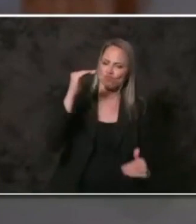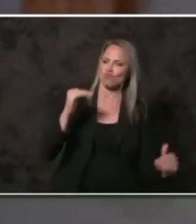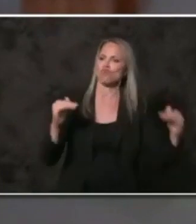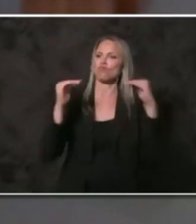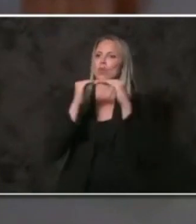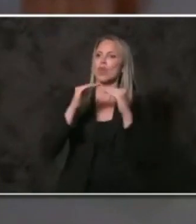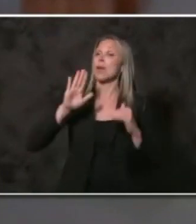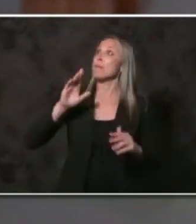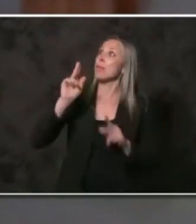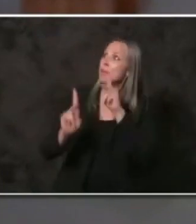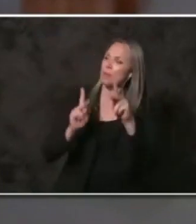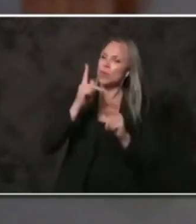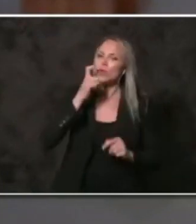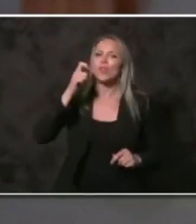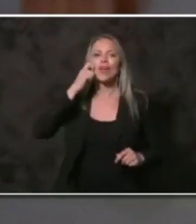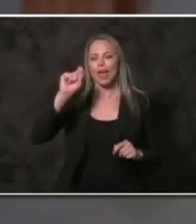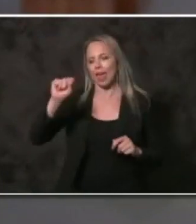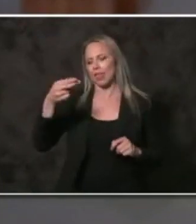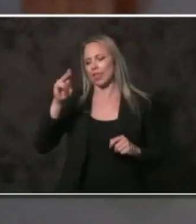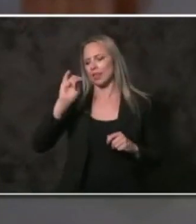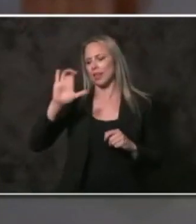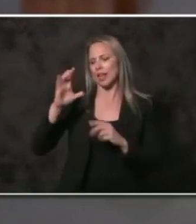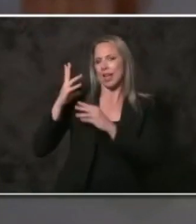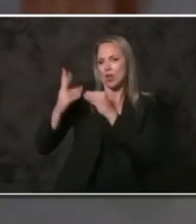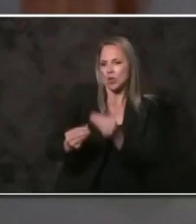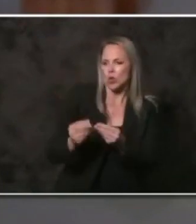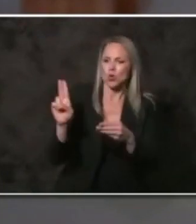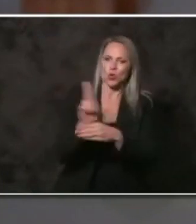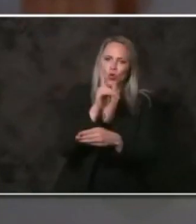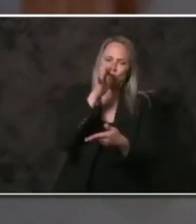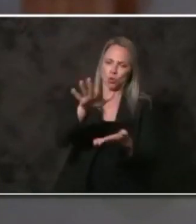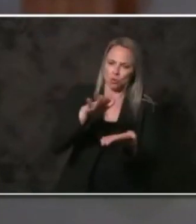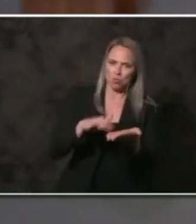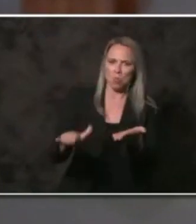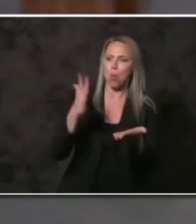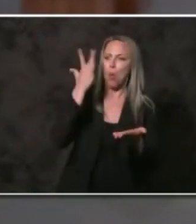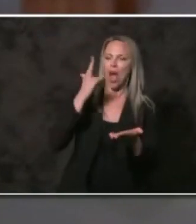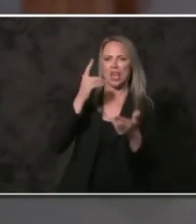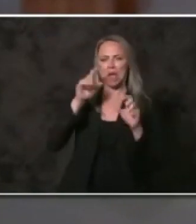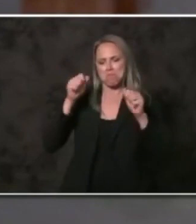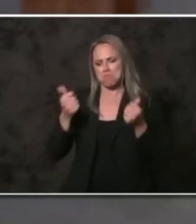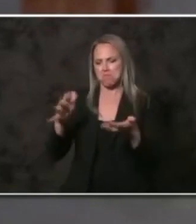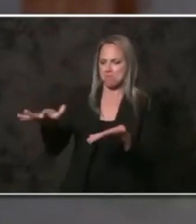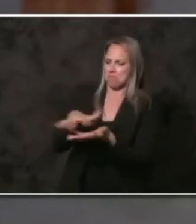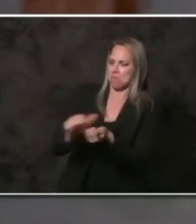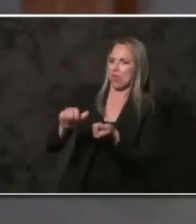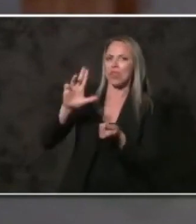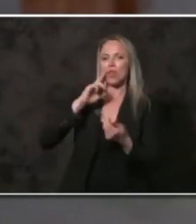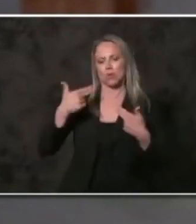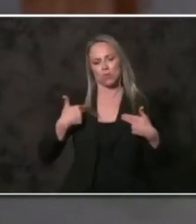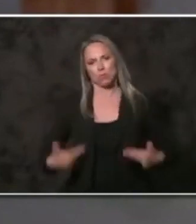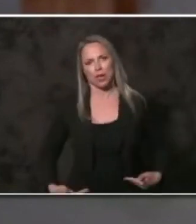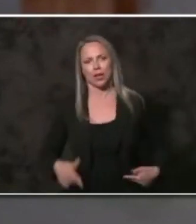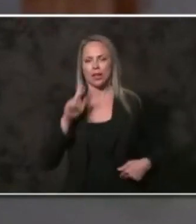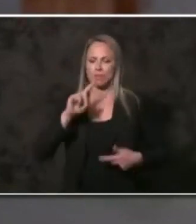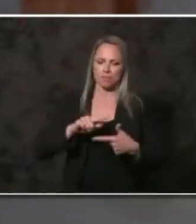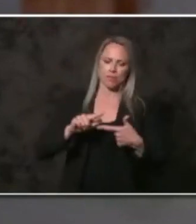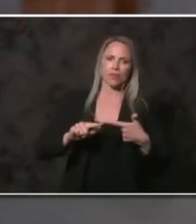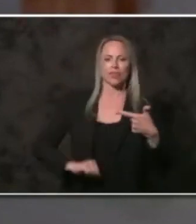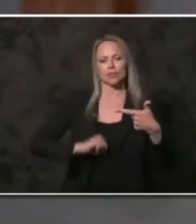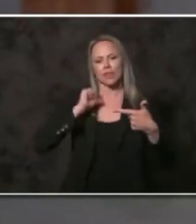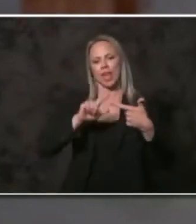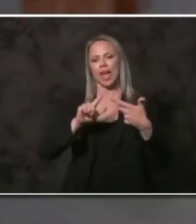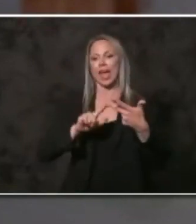heritages have been used as an excuse for the trampling of their humanity, their dignity, and the